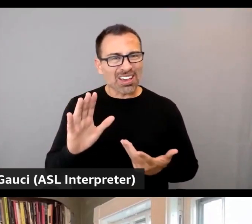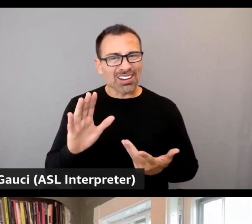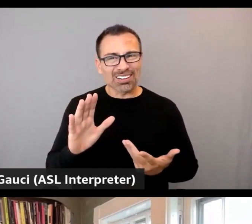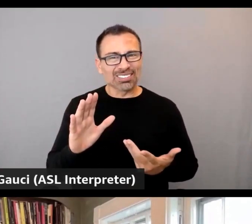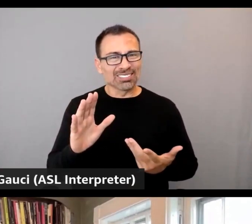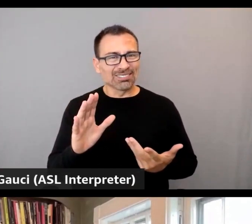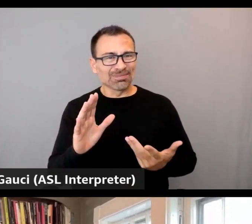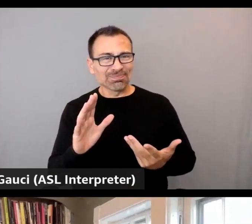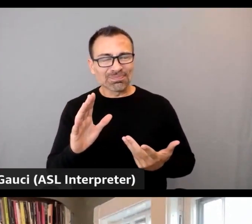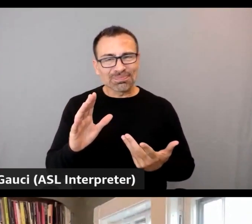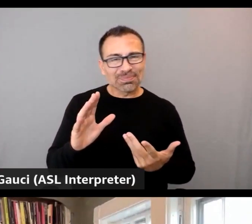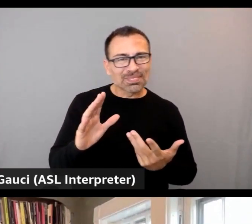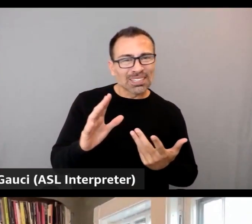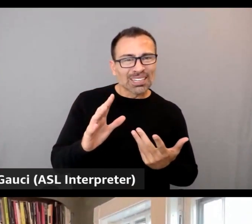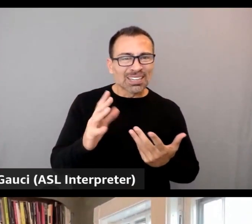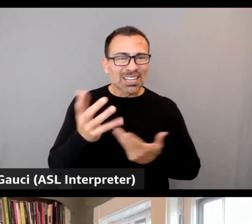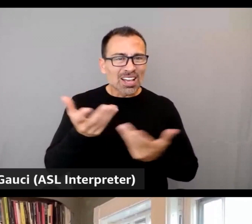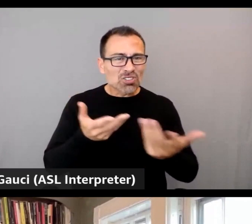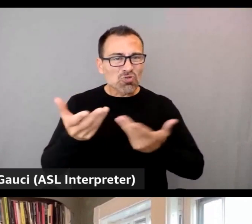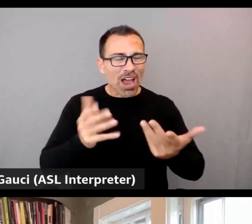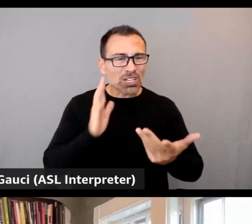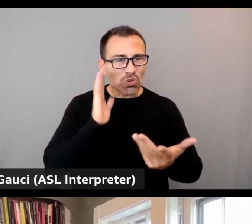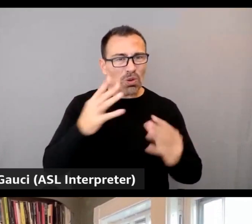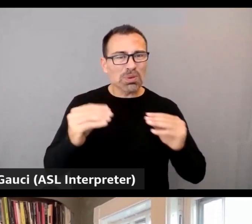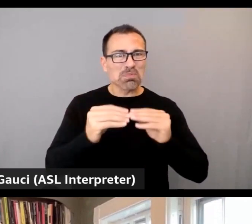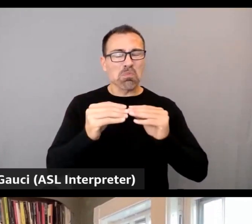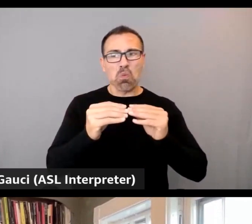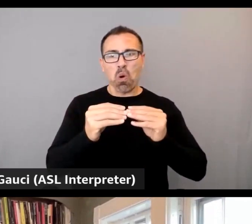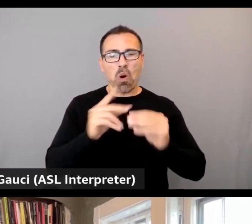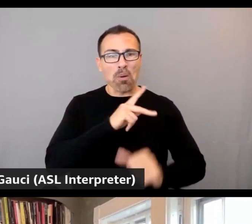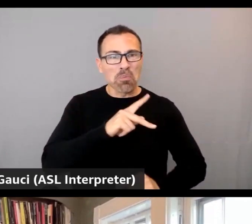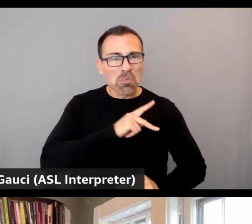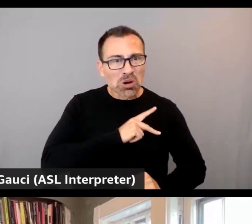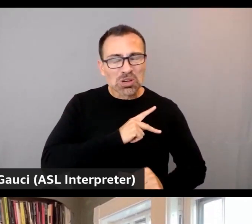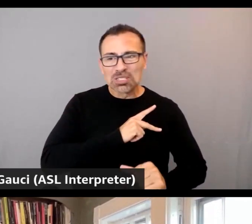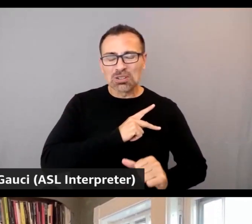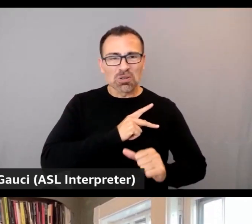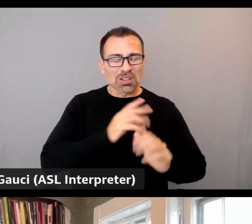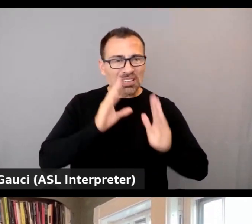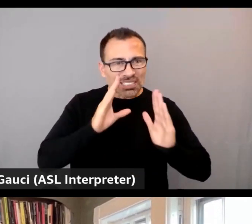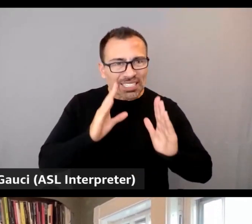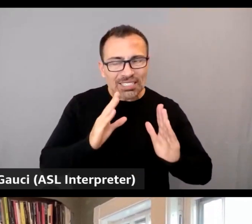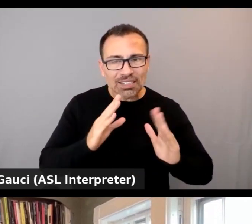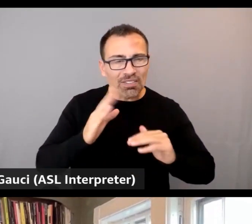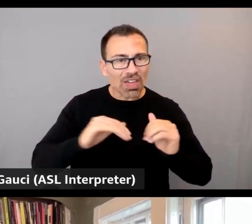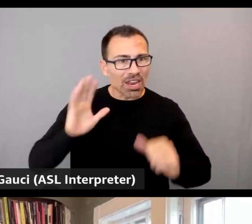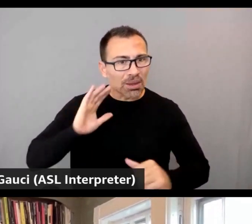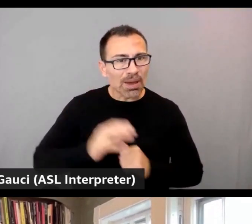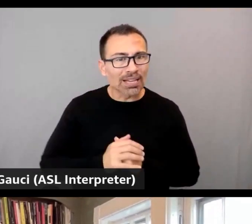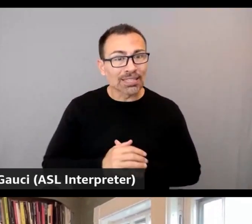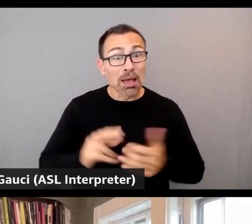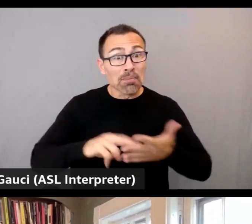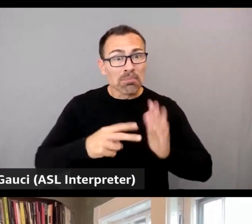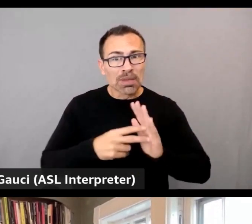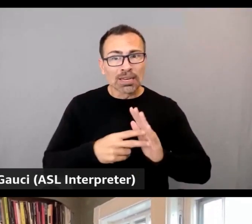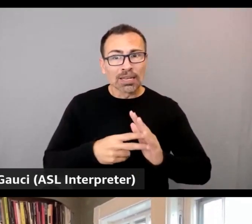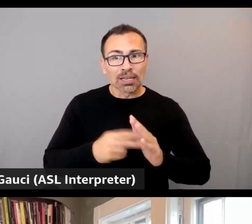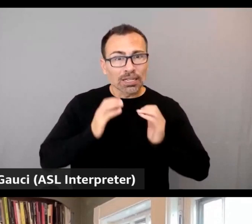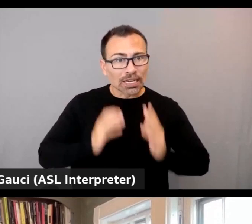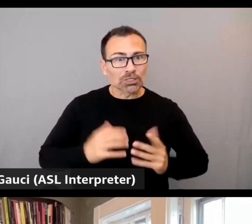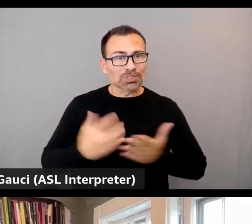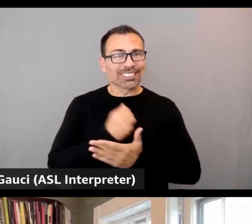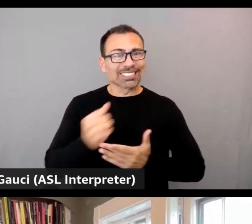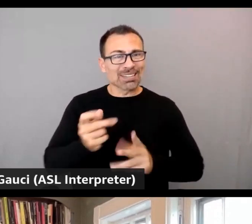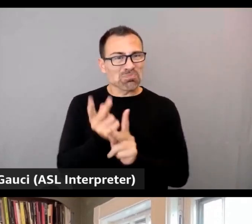attentive interaction with that company than they ever have had in the past. That means they're going to get their products faster. They're going to figure